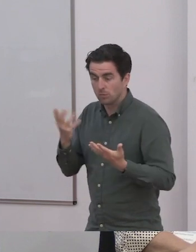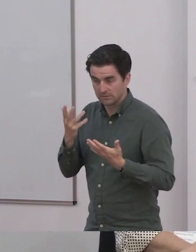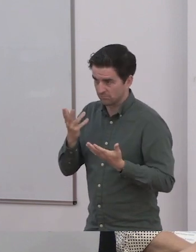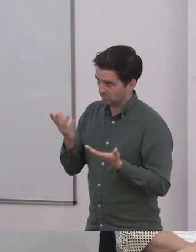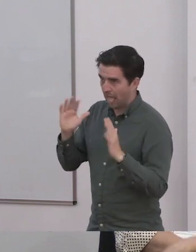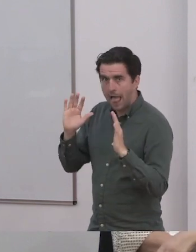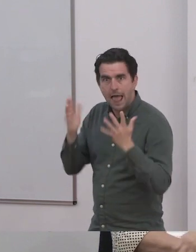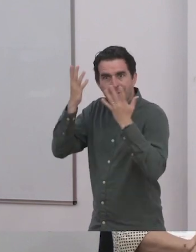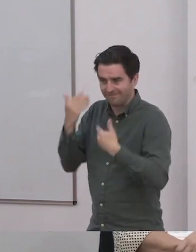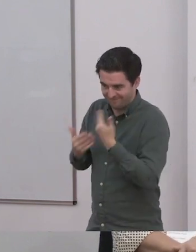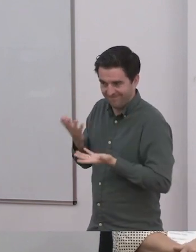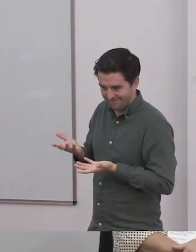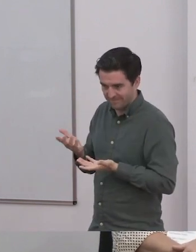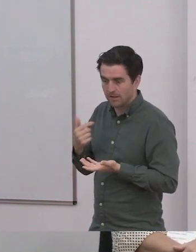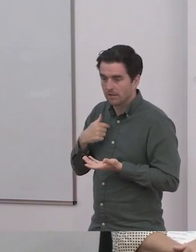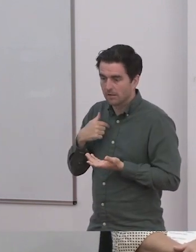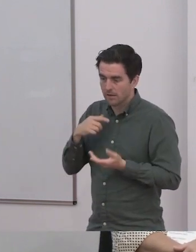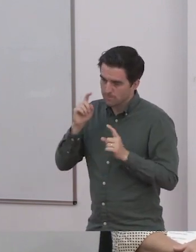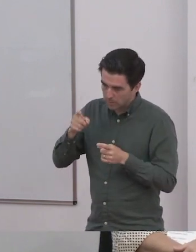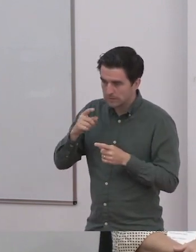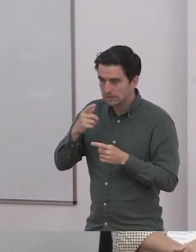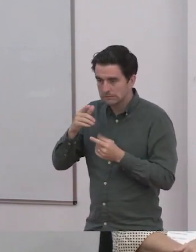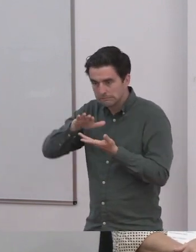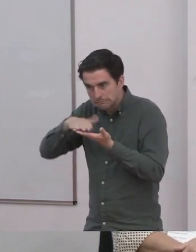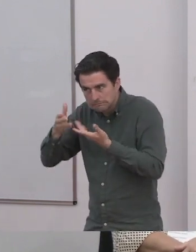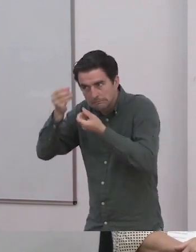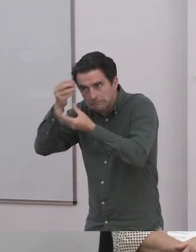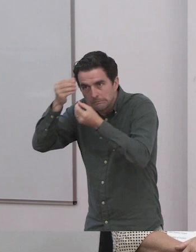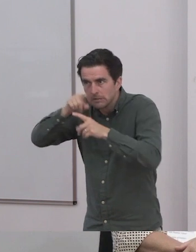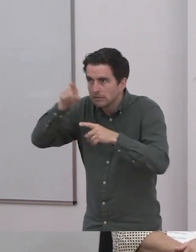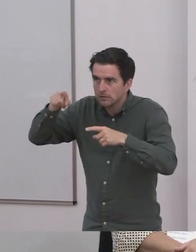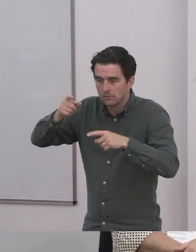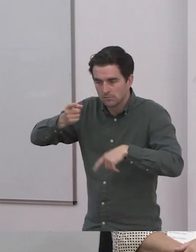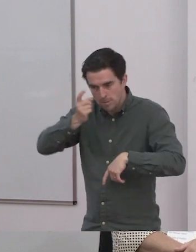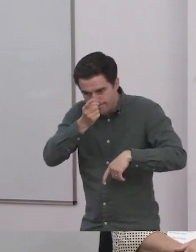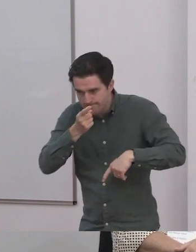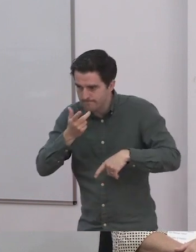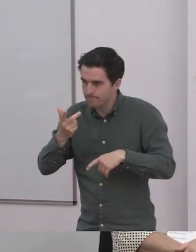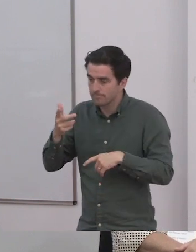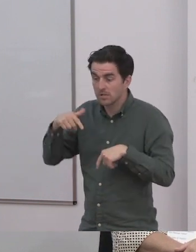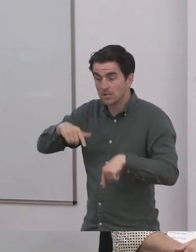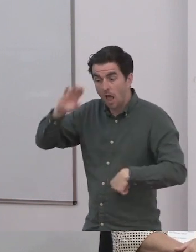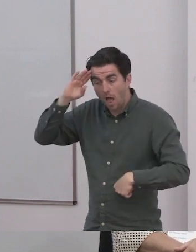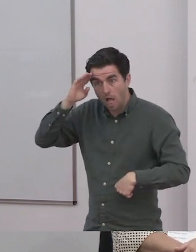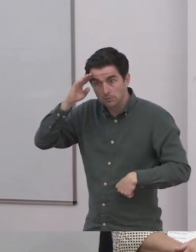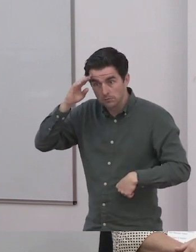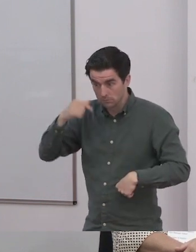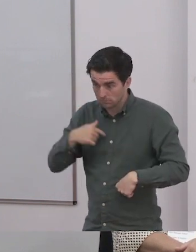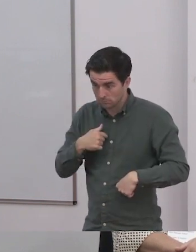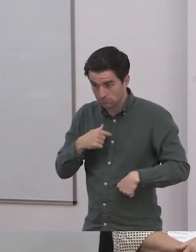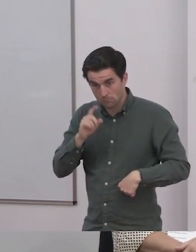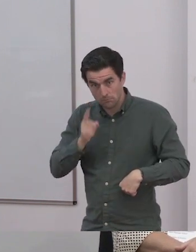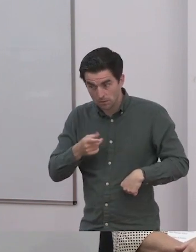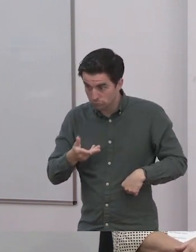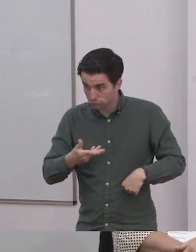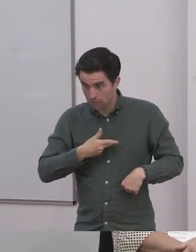Here in Ireland we don't just have a right to education, we have a right to home education. And I know there's going to be people here from nations